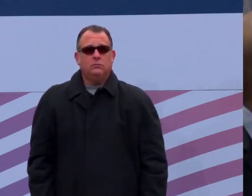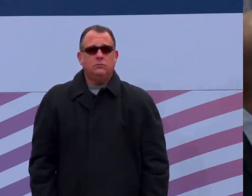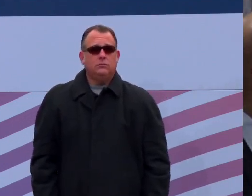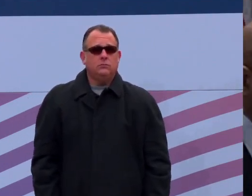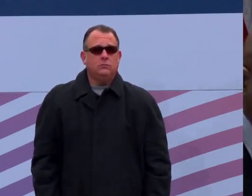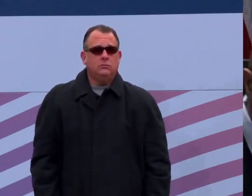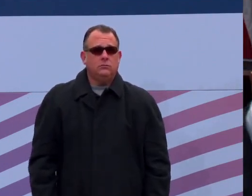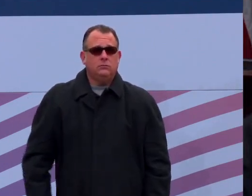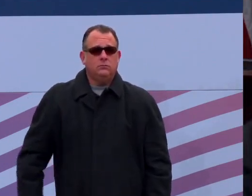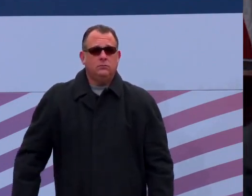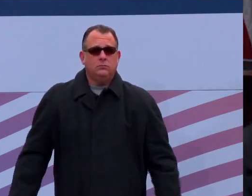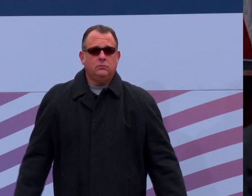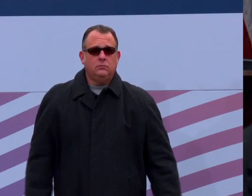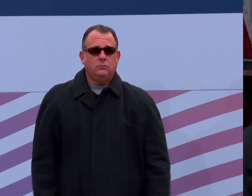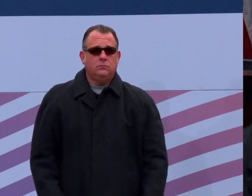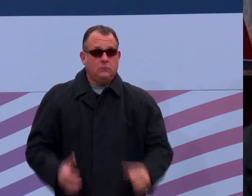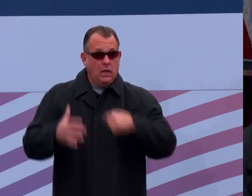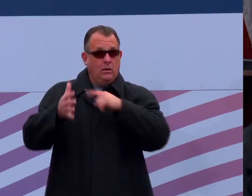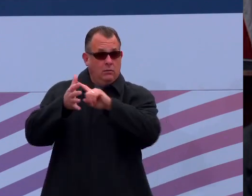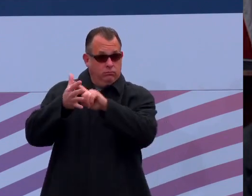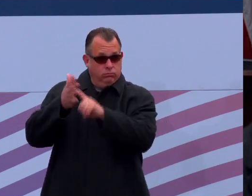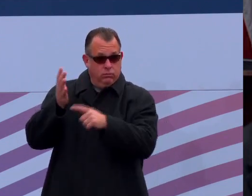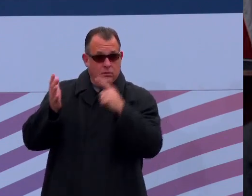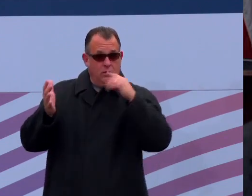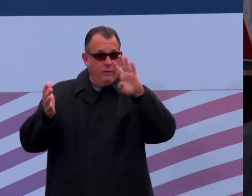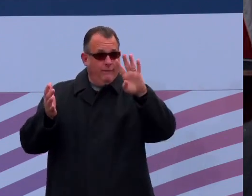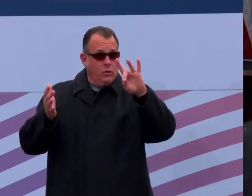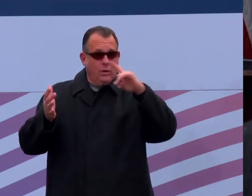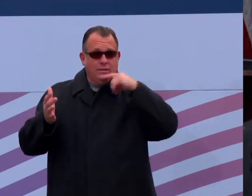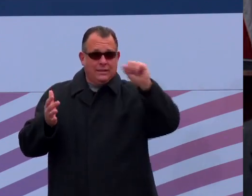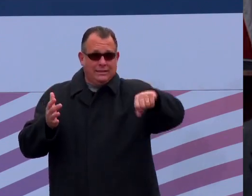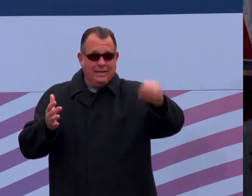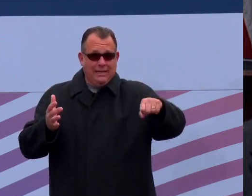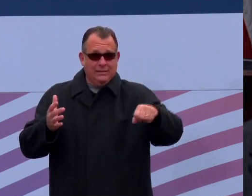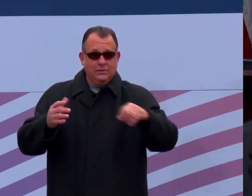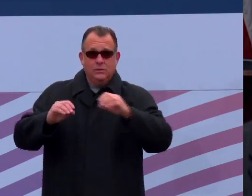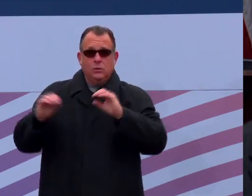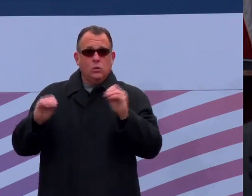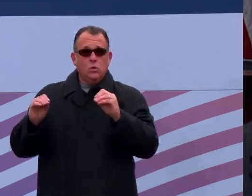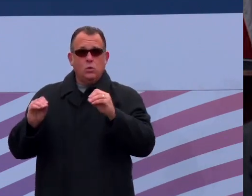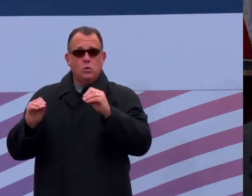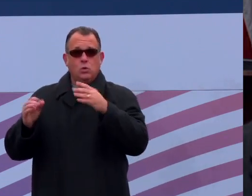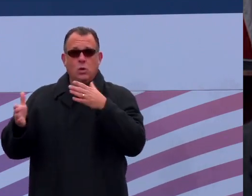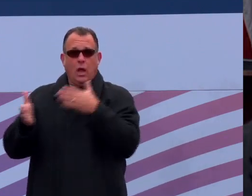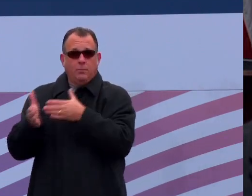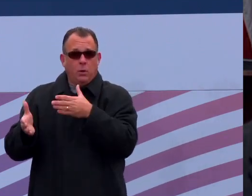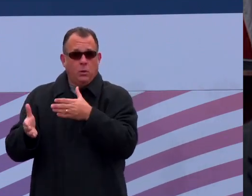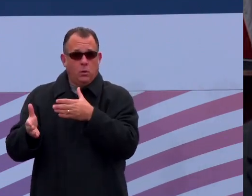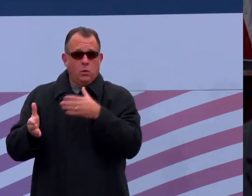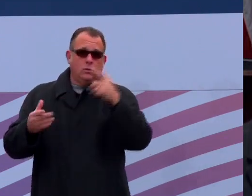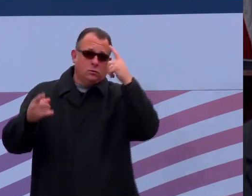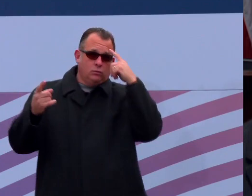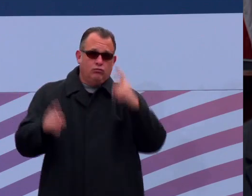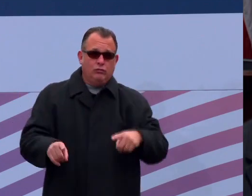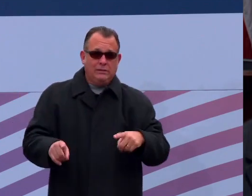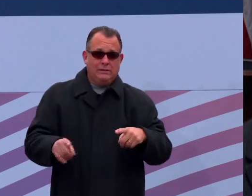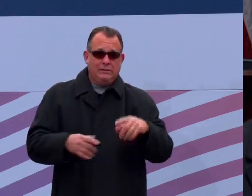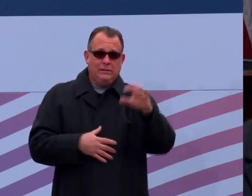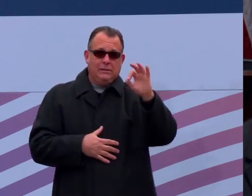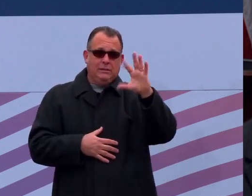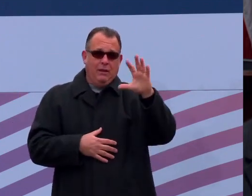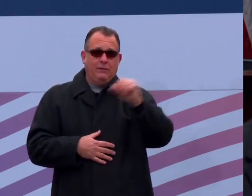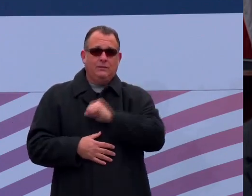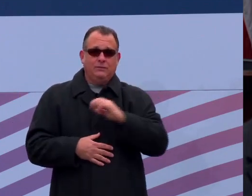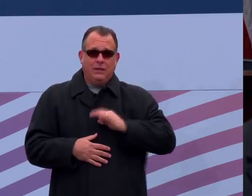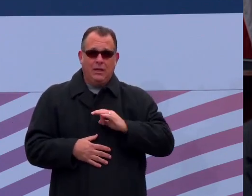The ayes are 48 and the nays are zero. The bill is agreed to. Further, on Senate Bill 95, the chair recognizes Senator Pittman.